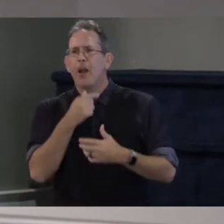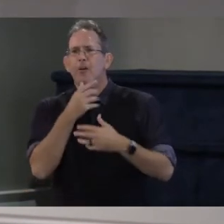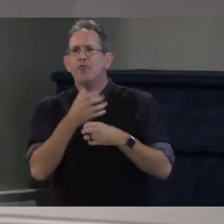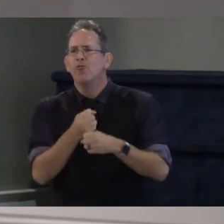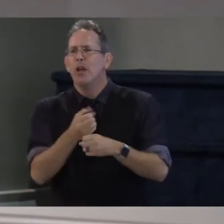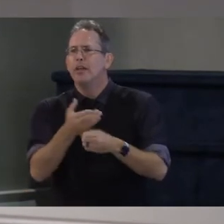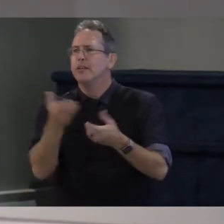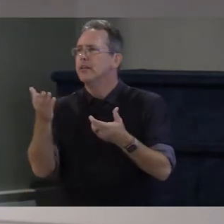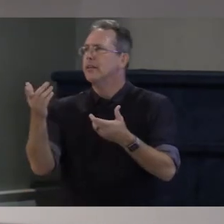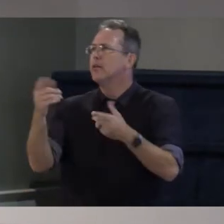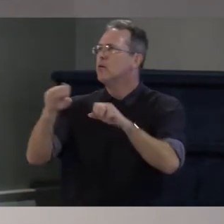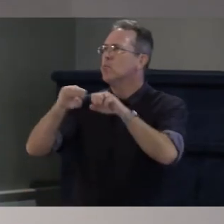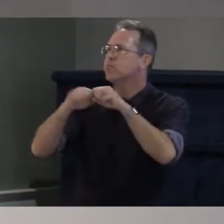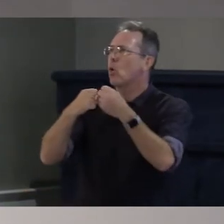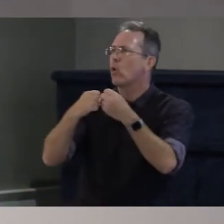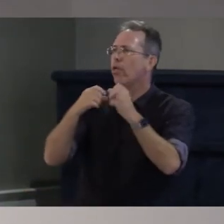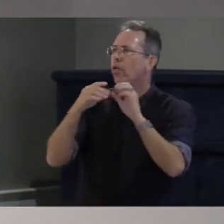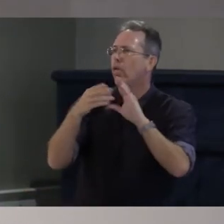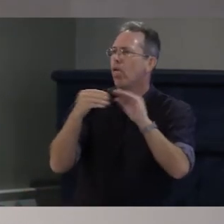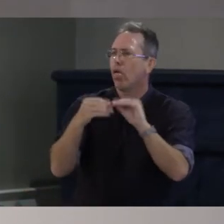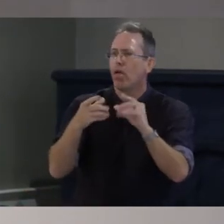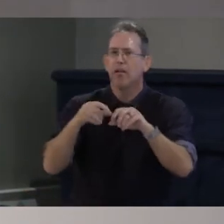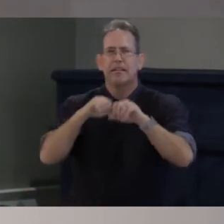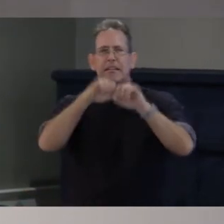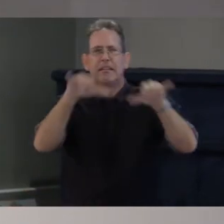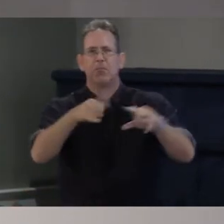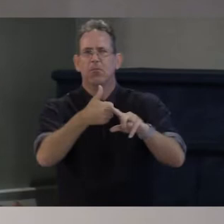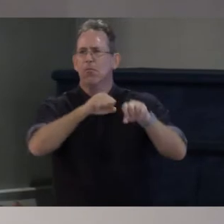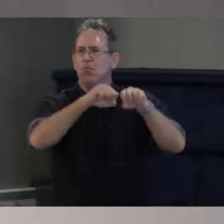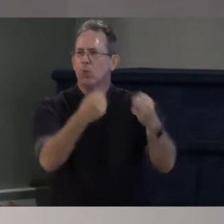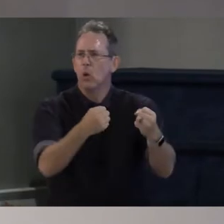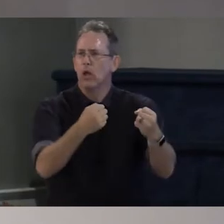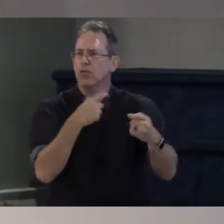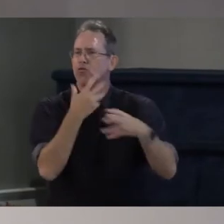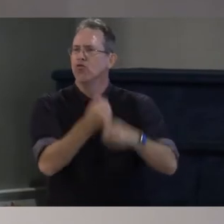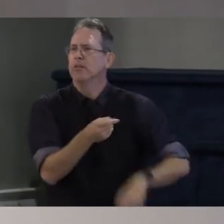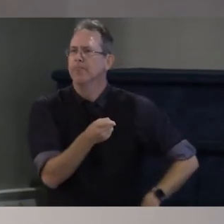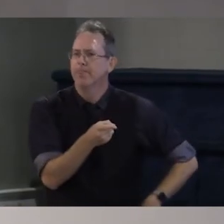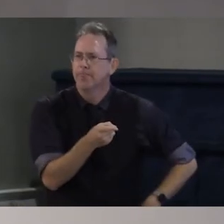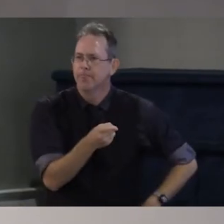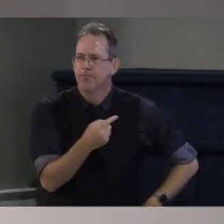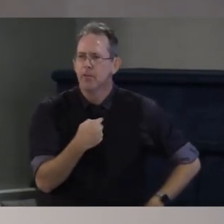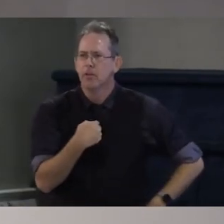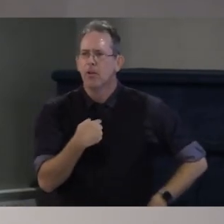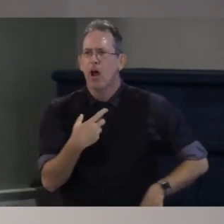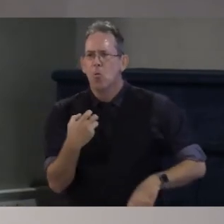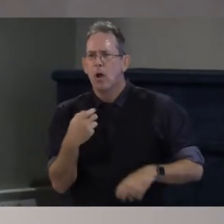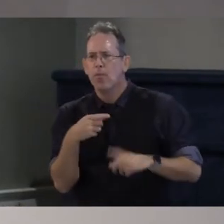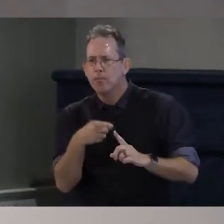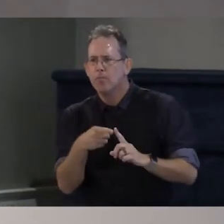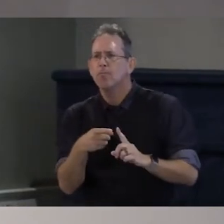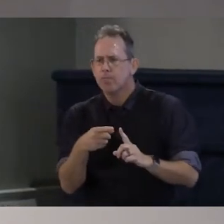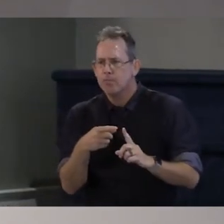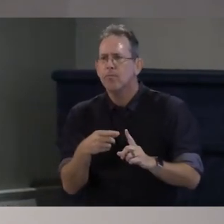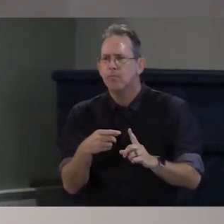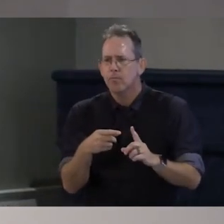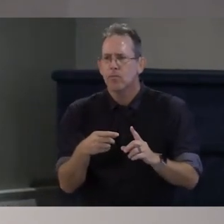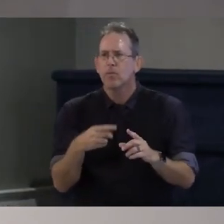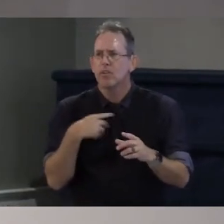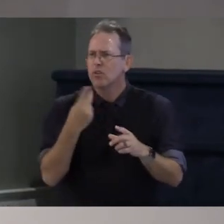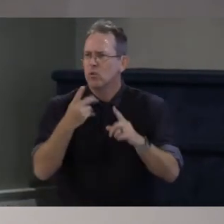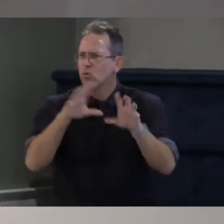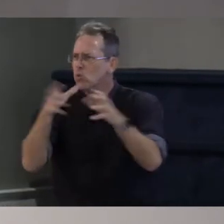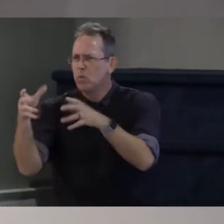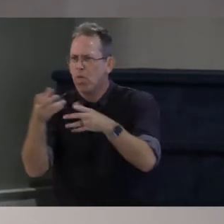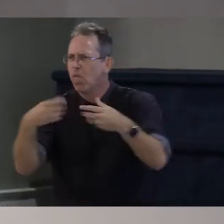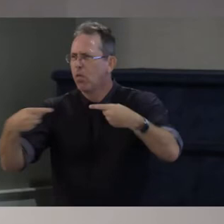political system what I want for them is an economy built around human well-being where we all can have